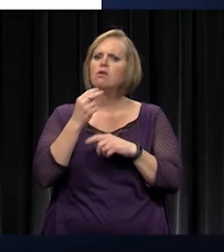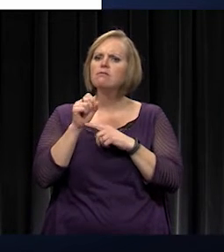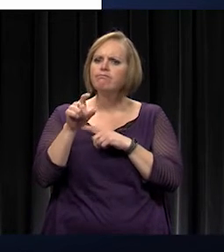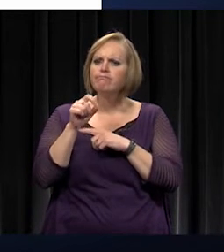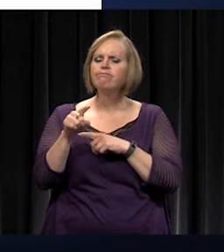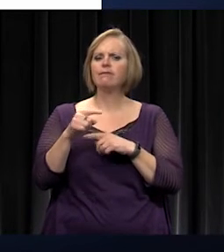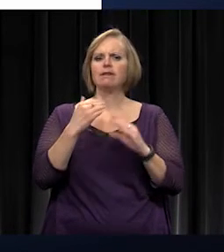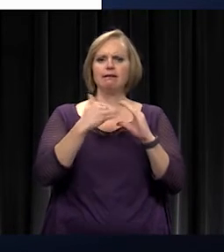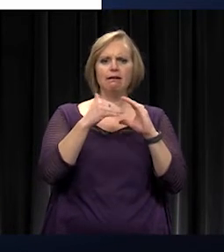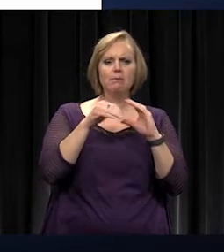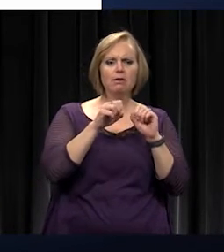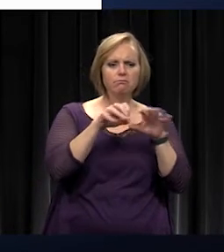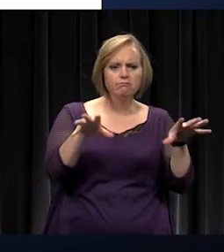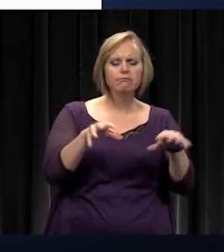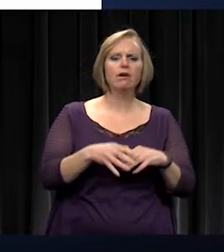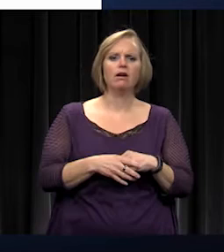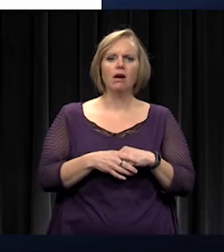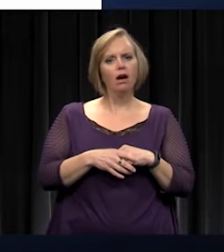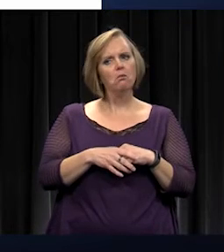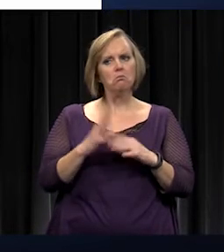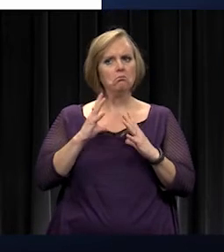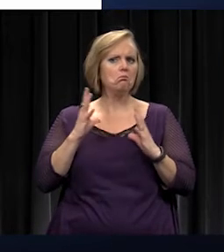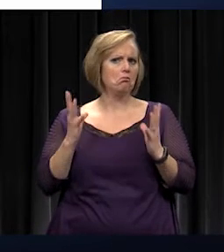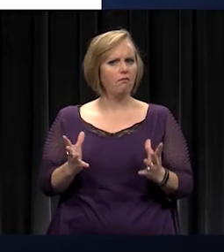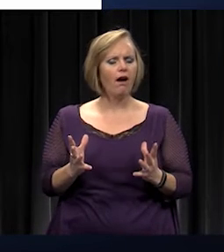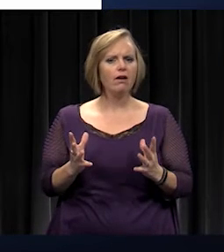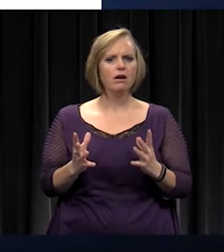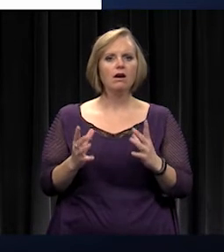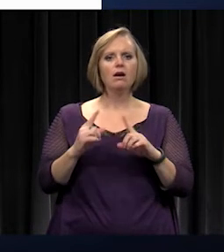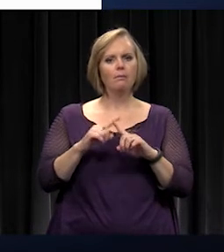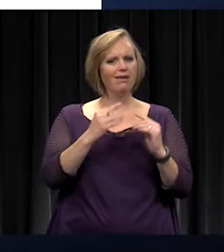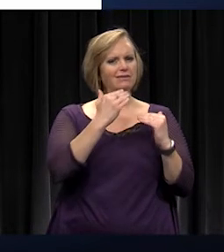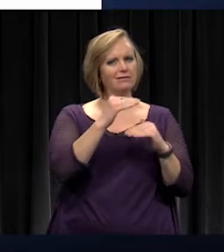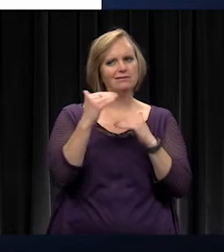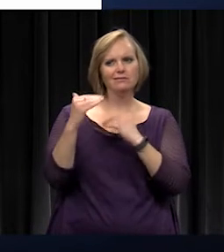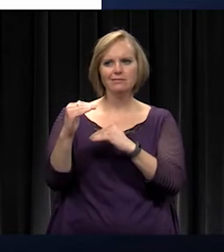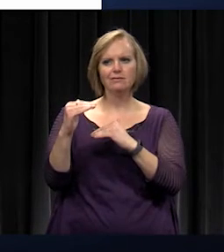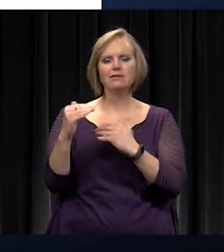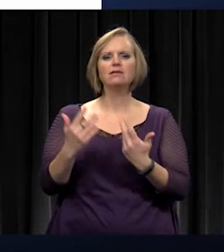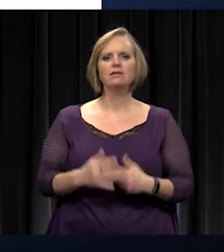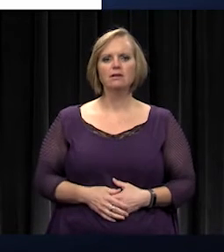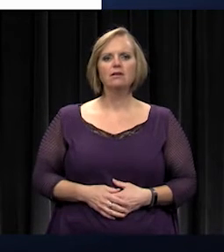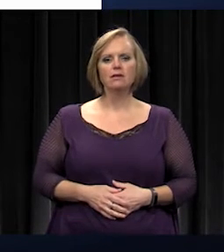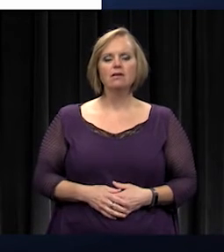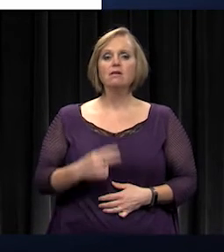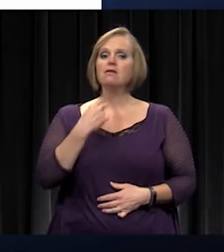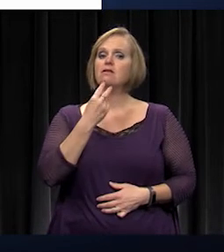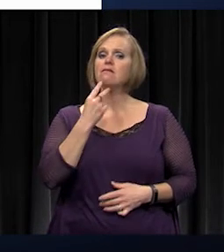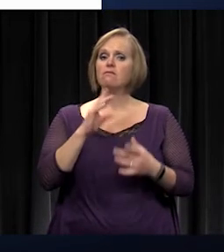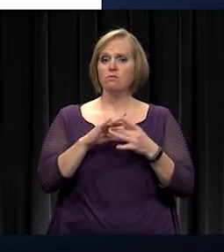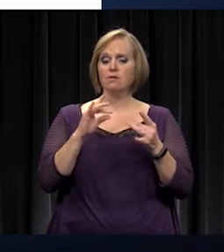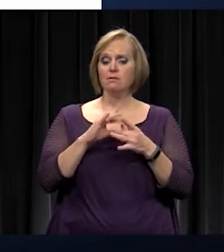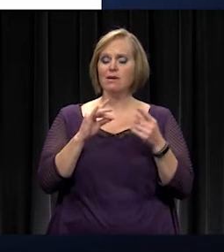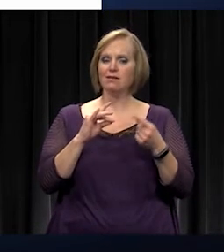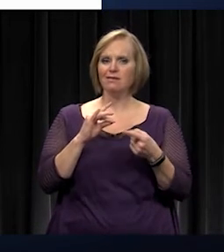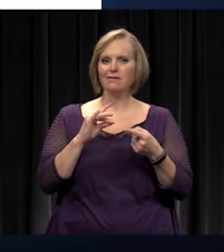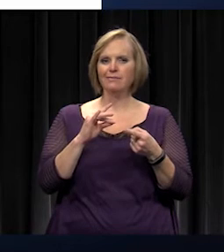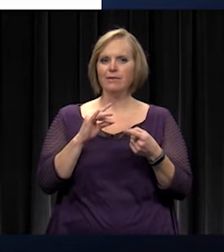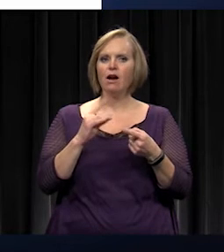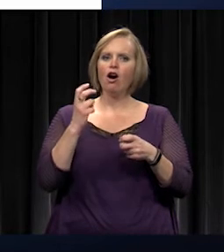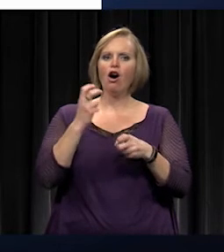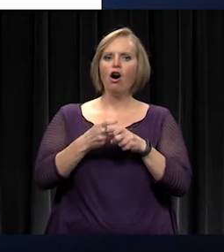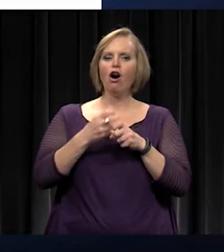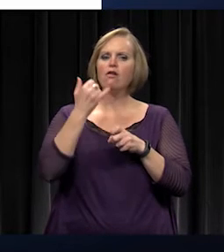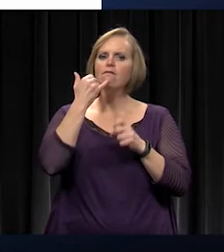messages out for us, and it served us well, but it has its limitations. We have a voice message system that uses hard phone